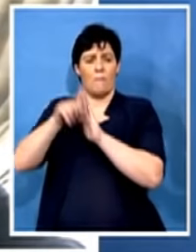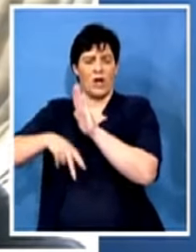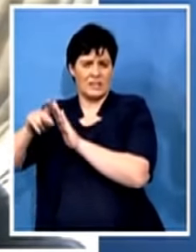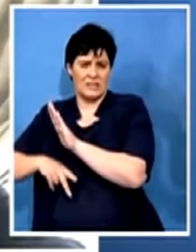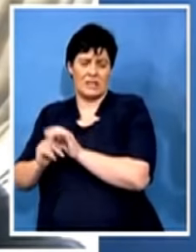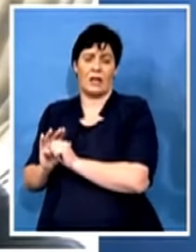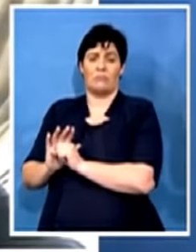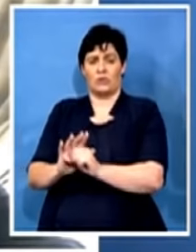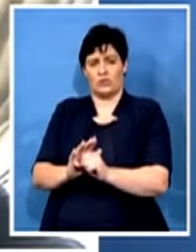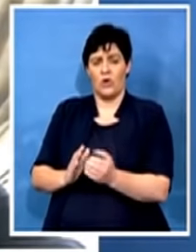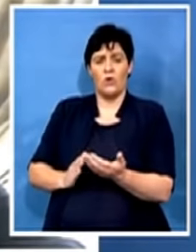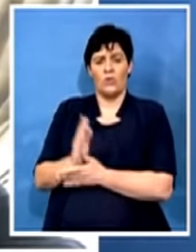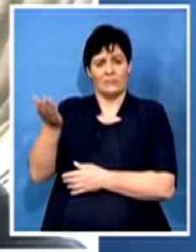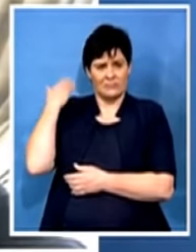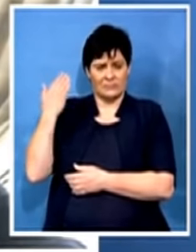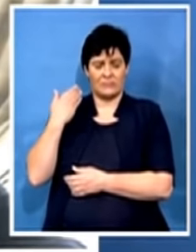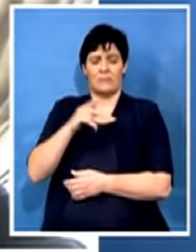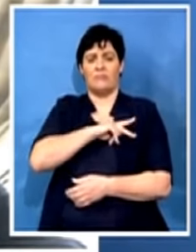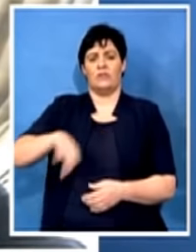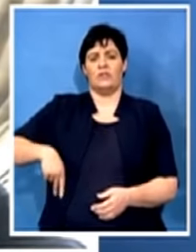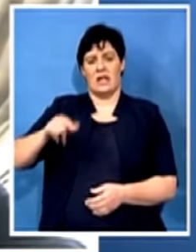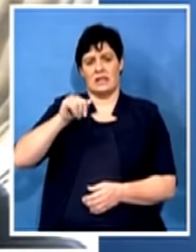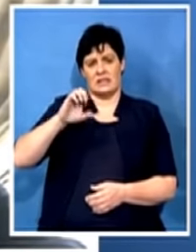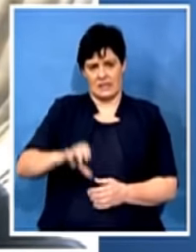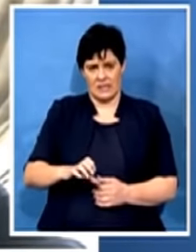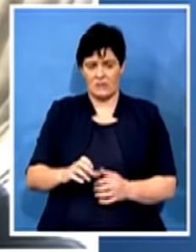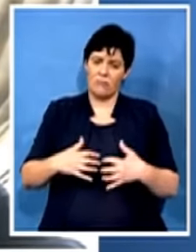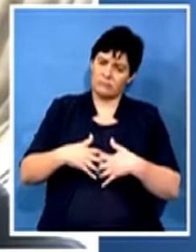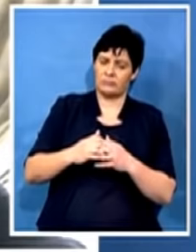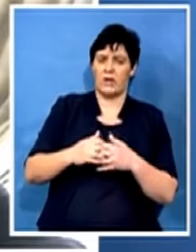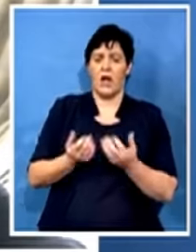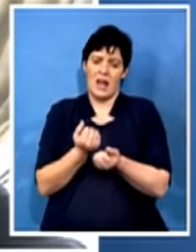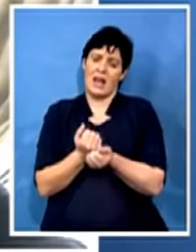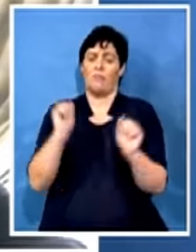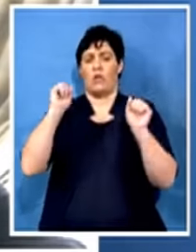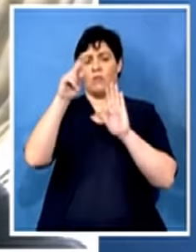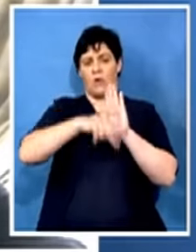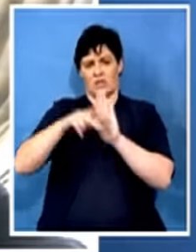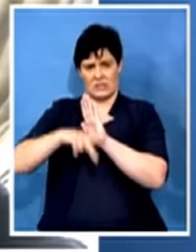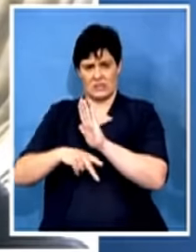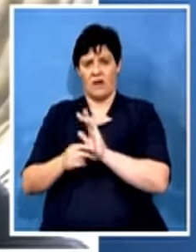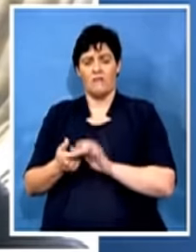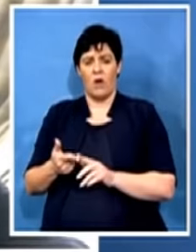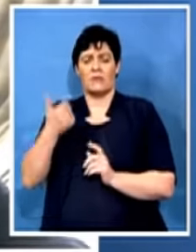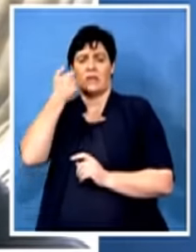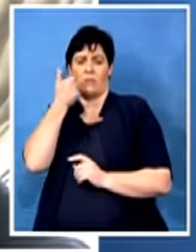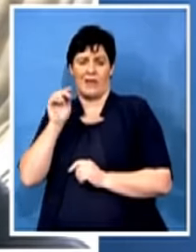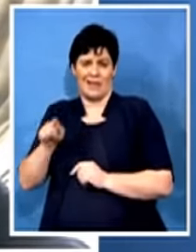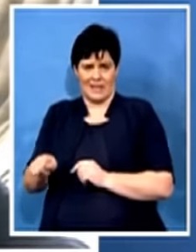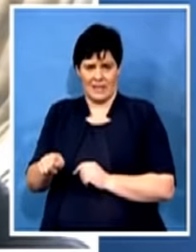ANC, which they dubbed neoliberal policies of former president Tabunpegi, as they dubbed it the 1996-class project.